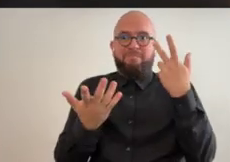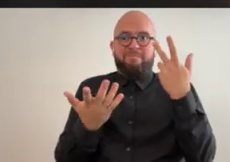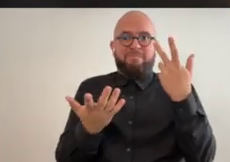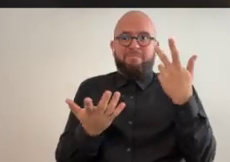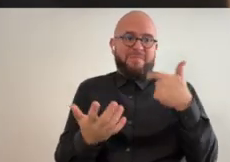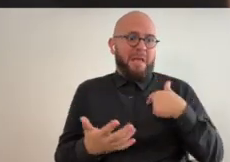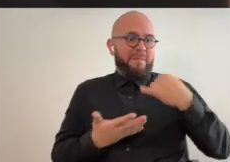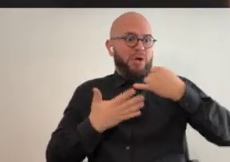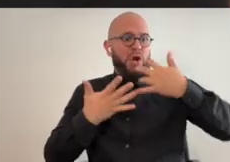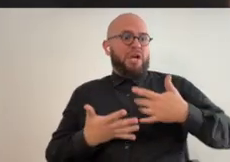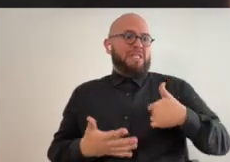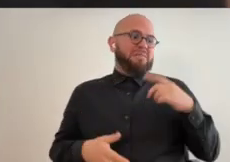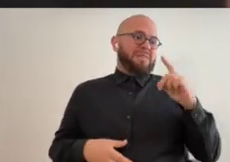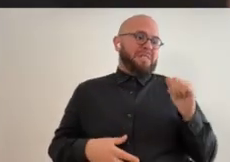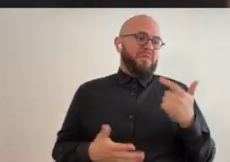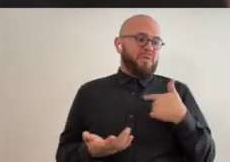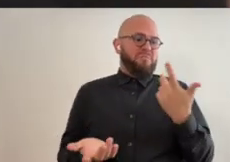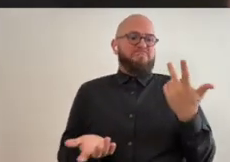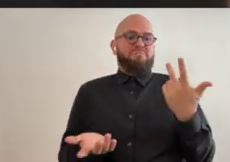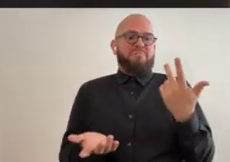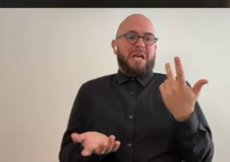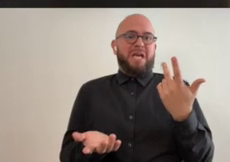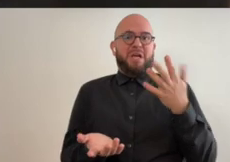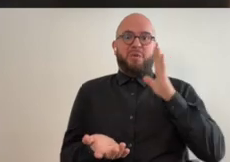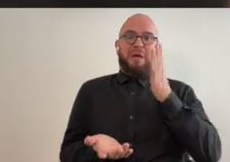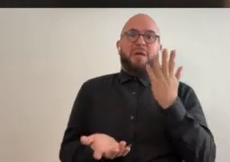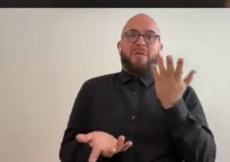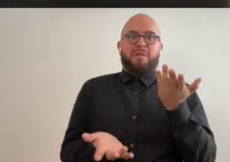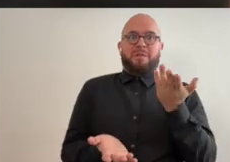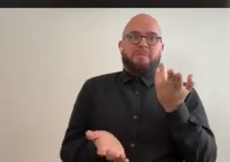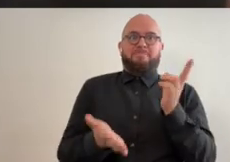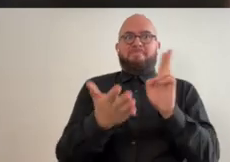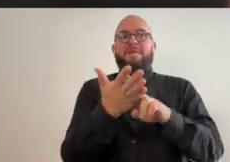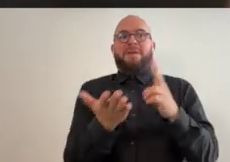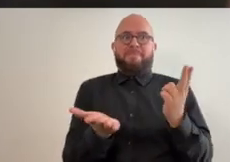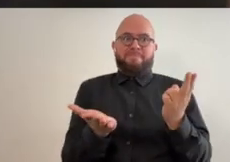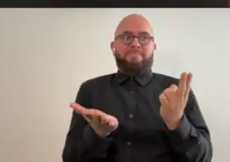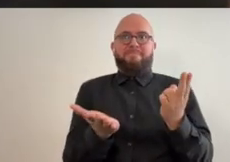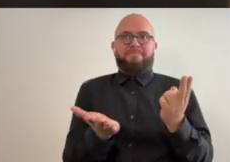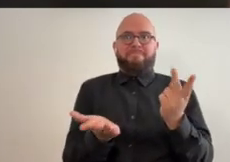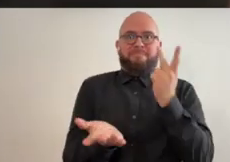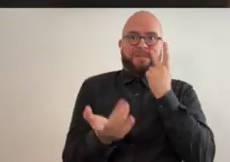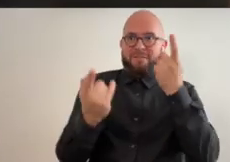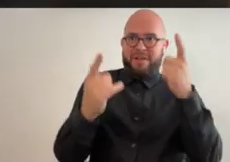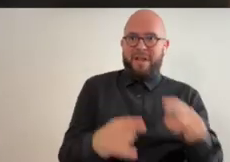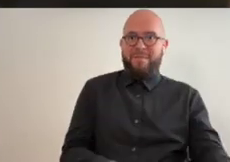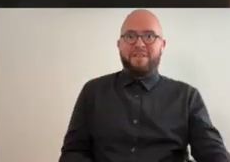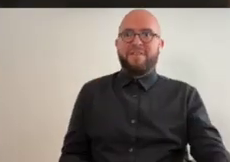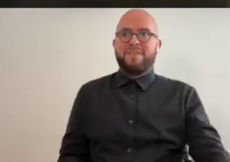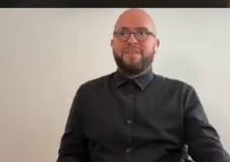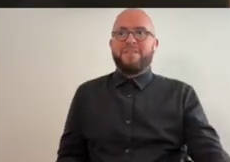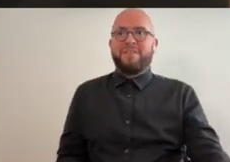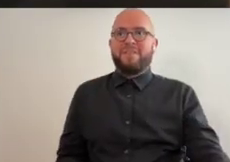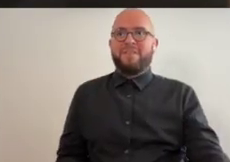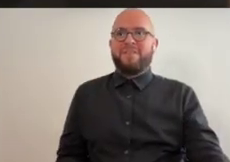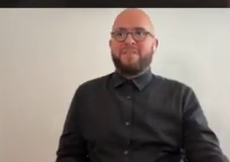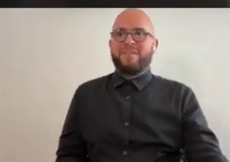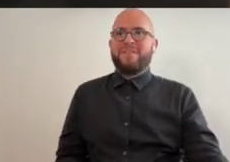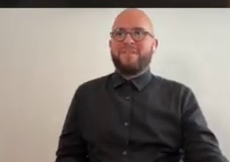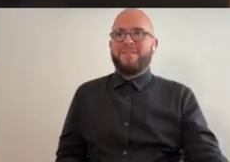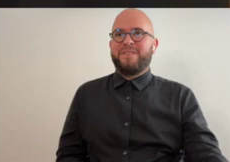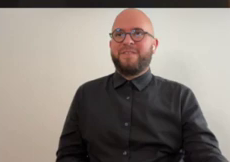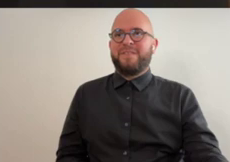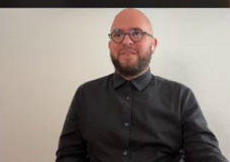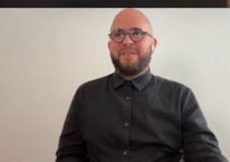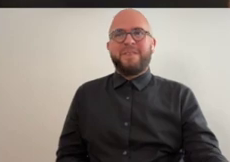happening and i was like oh okay i'll i'm an artist i'm disabled i'll enter you know i'll